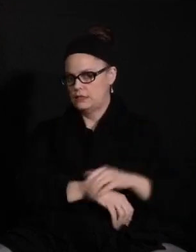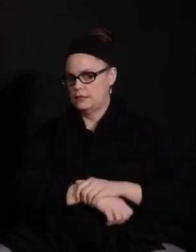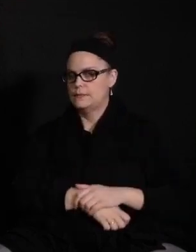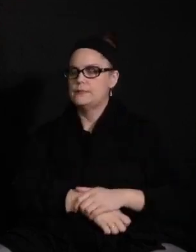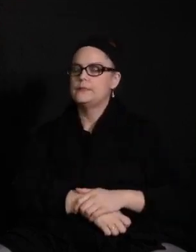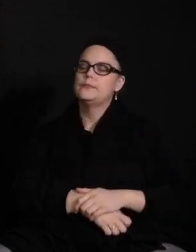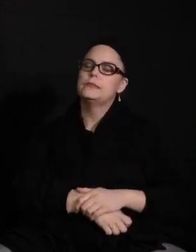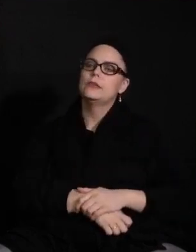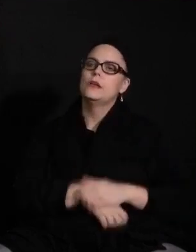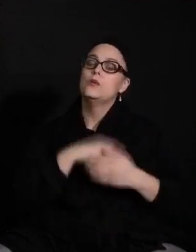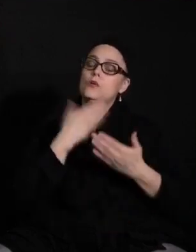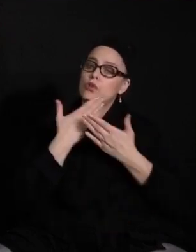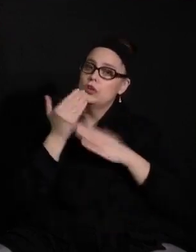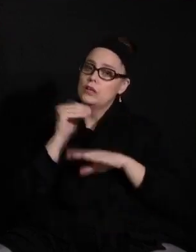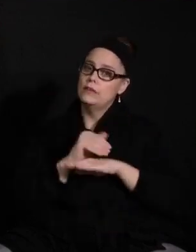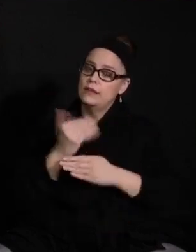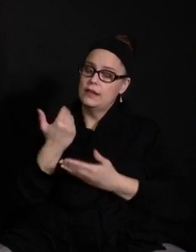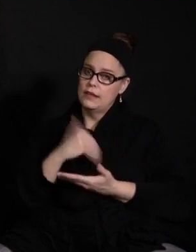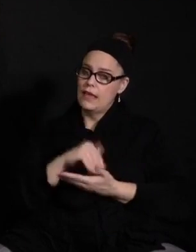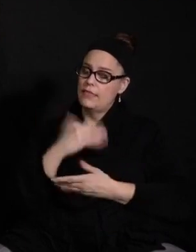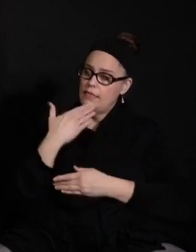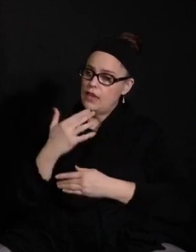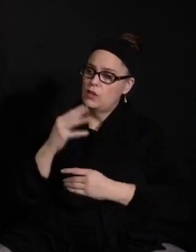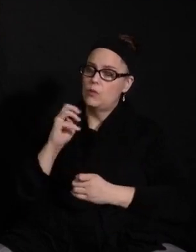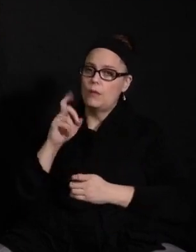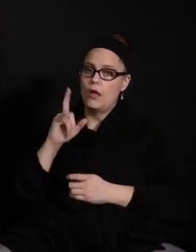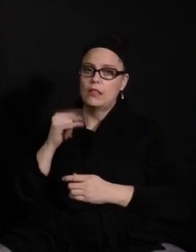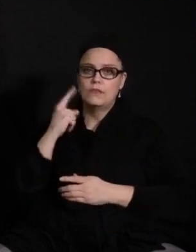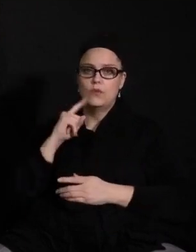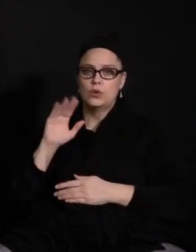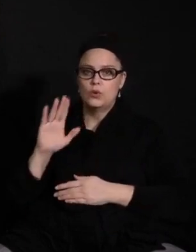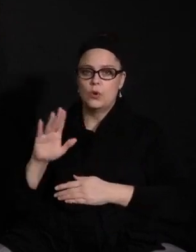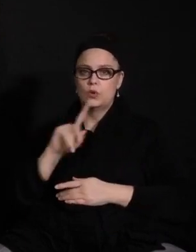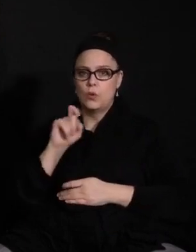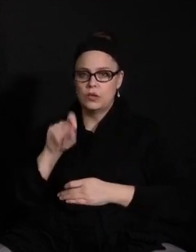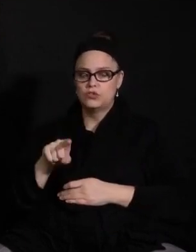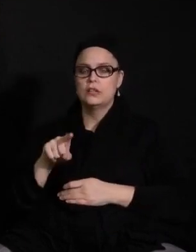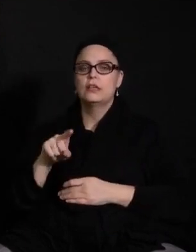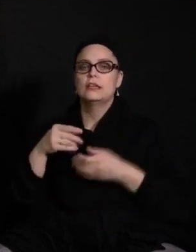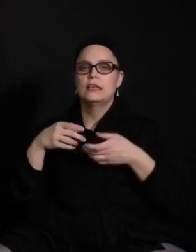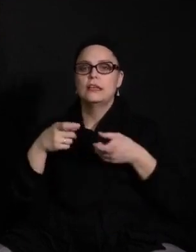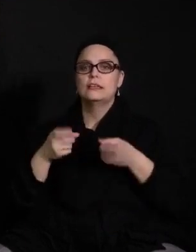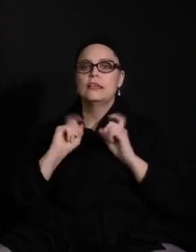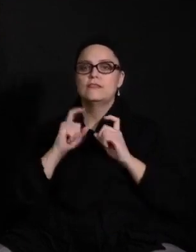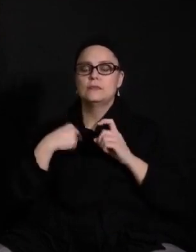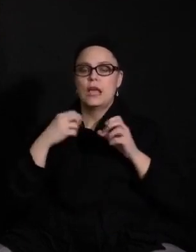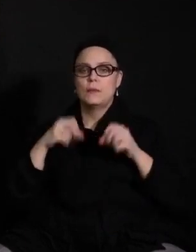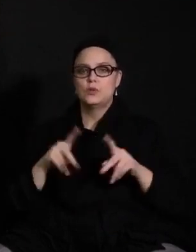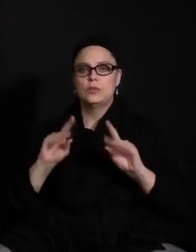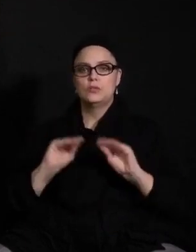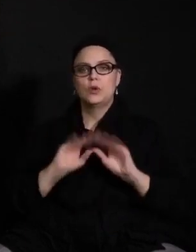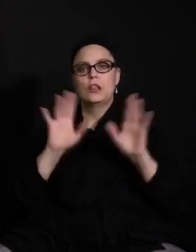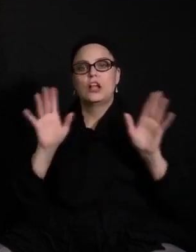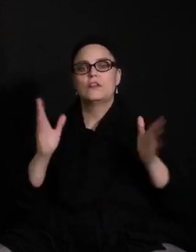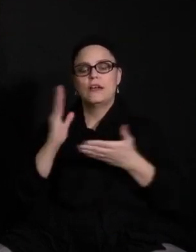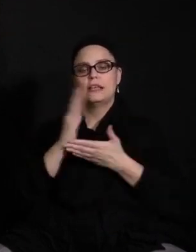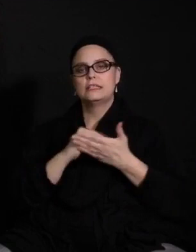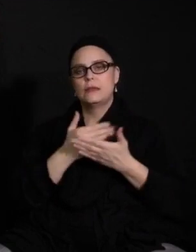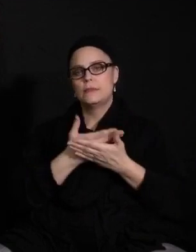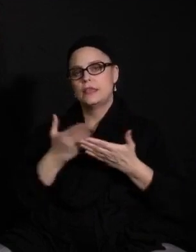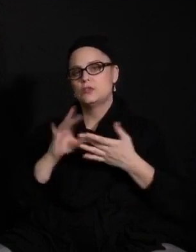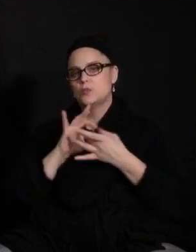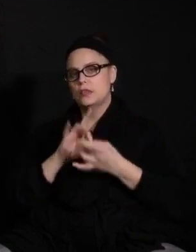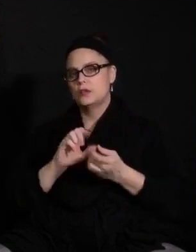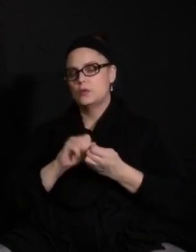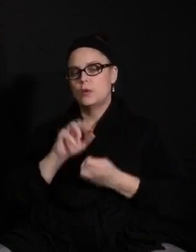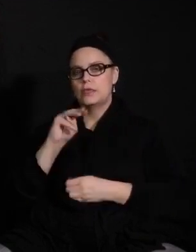Good evening again. Thank you, Molly, for the question. It does give me an opportunity to clarify a couple of things around the